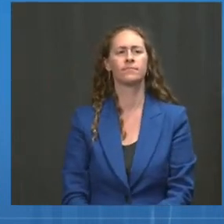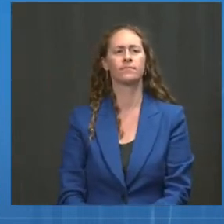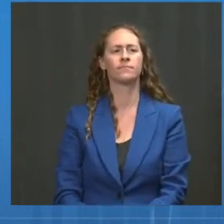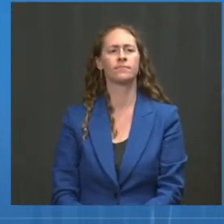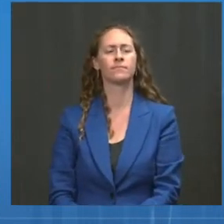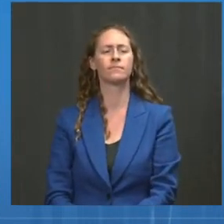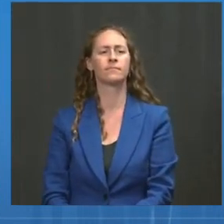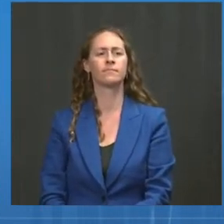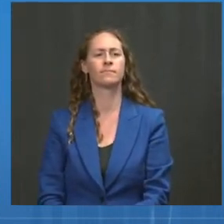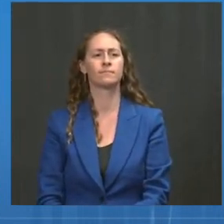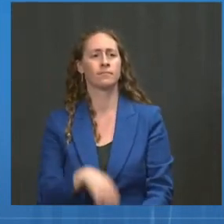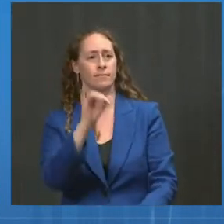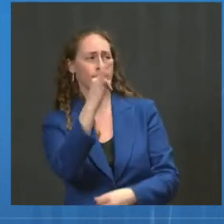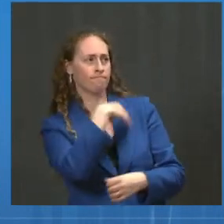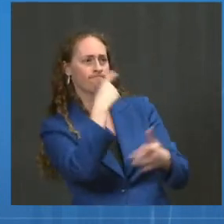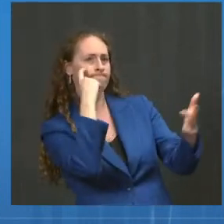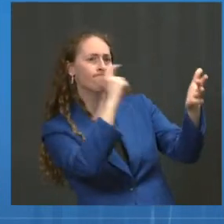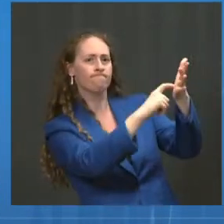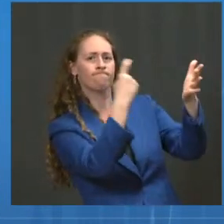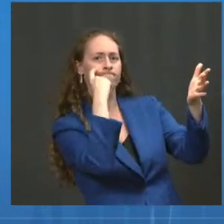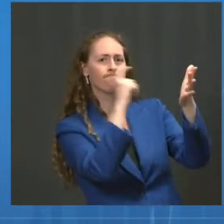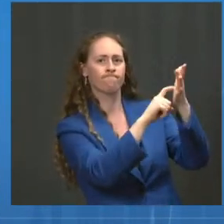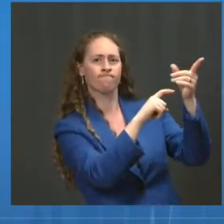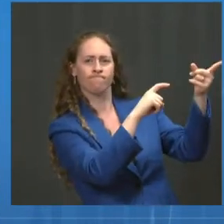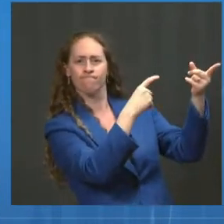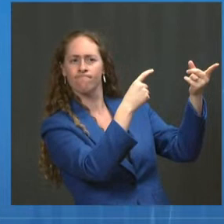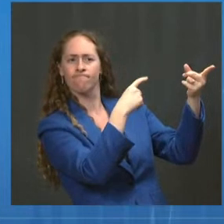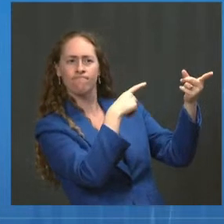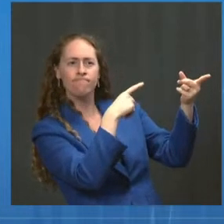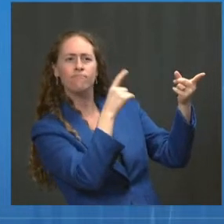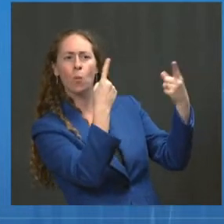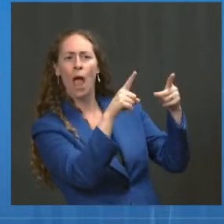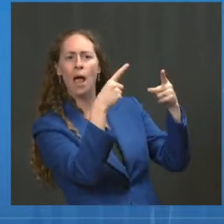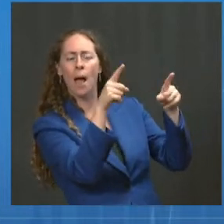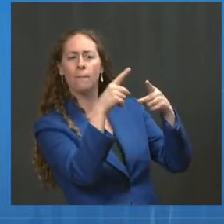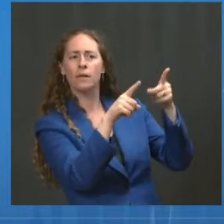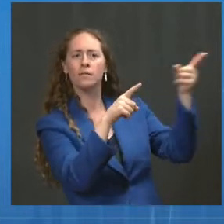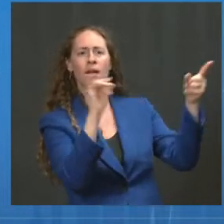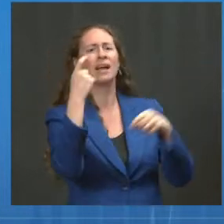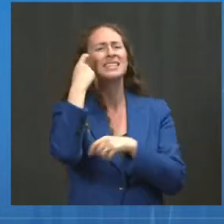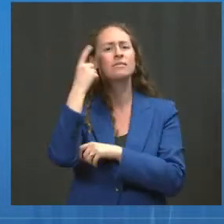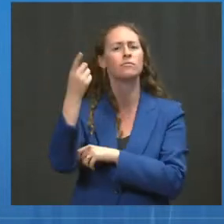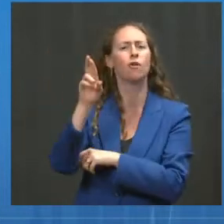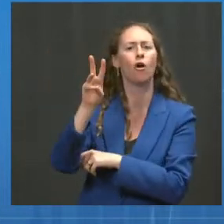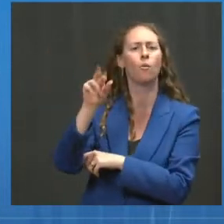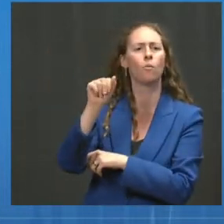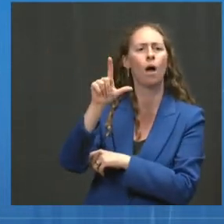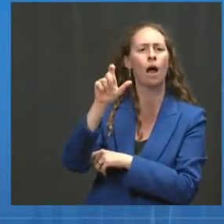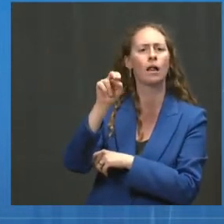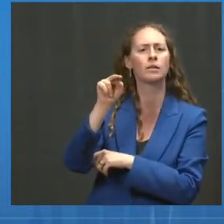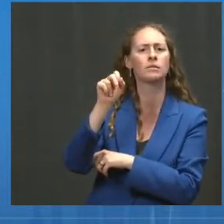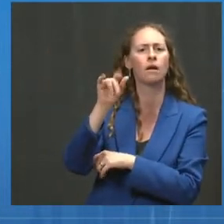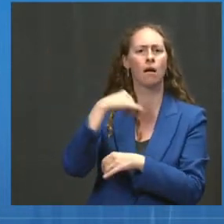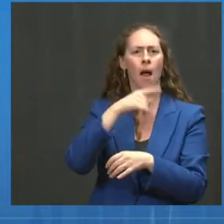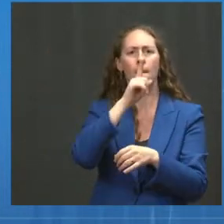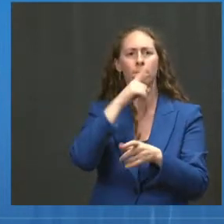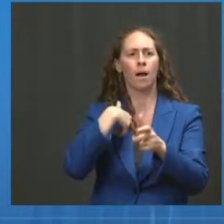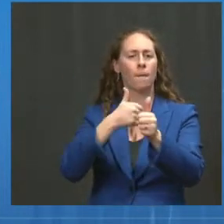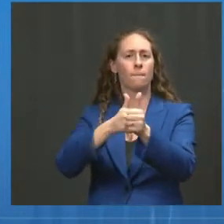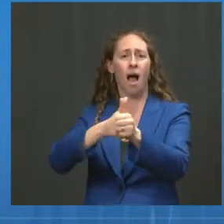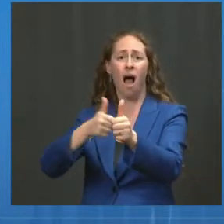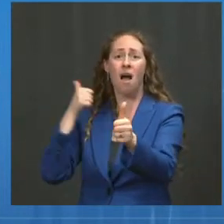with what Dr. Walensky just mentioned, you don't want to find yourself behind playing catch-up.